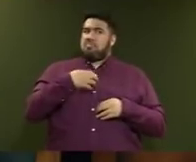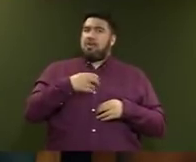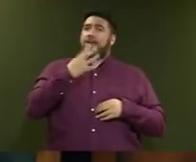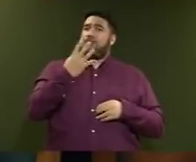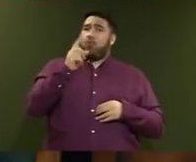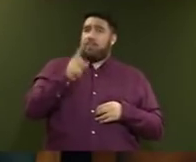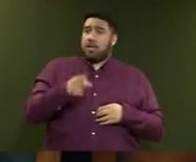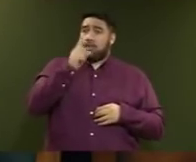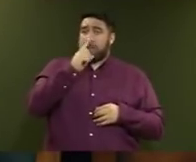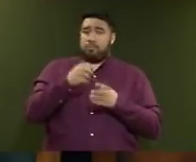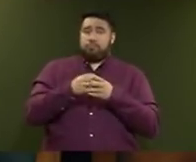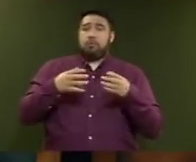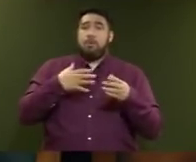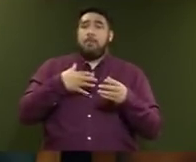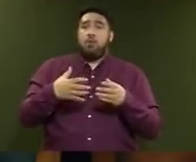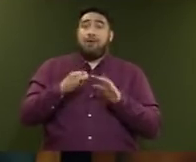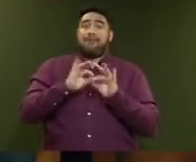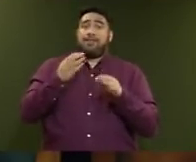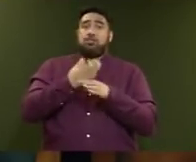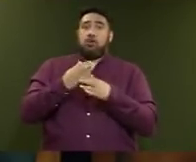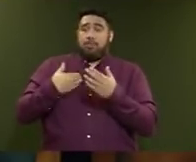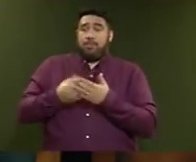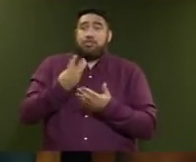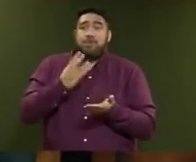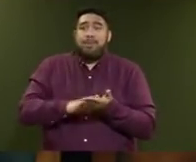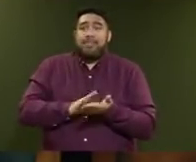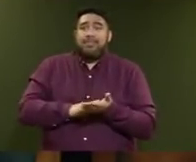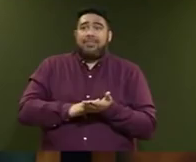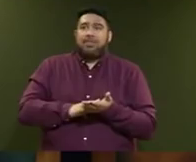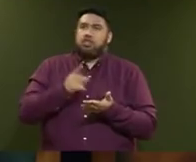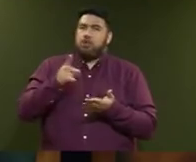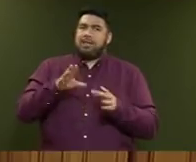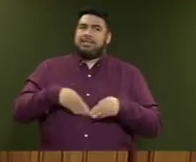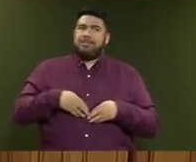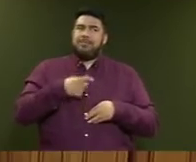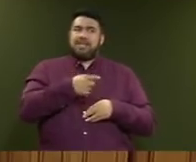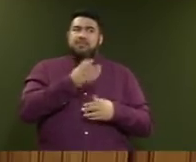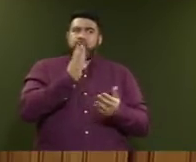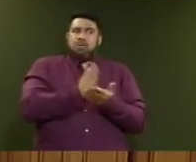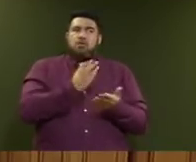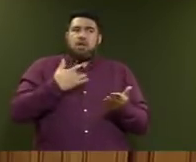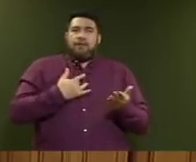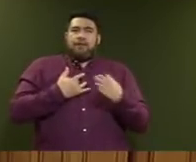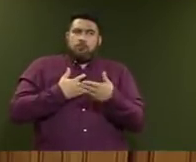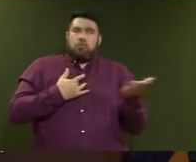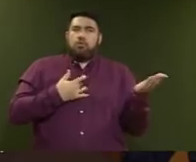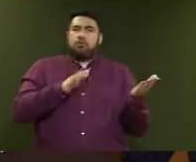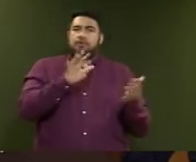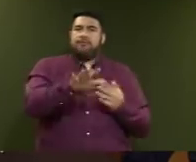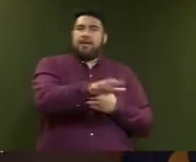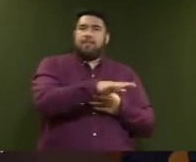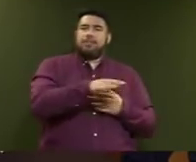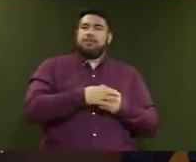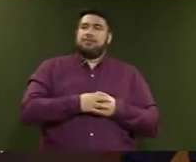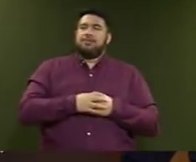in unemployment in just three months to be a reality for those families? Mr Speaker, it's down from